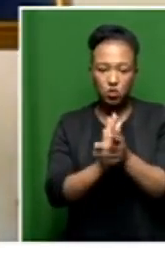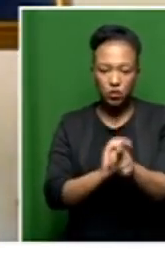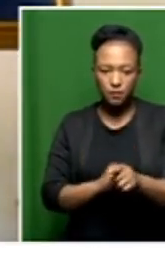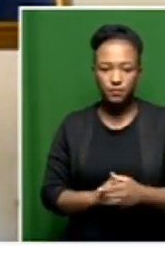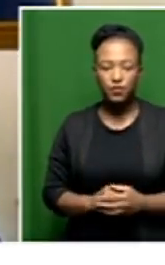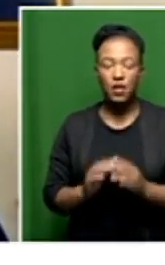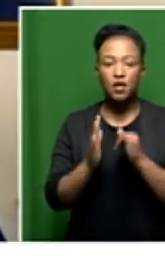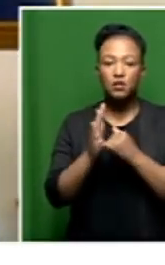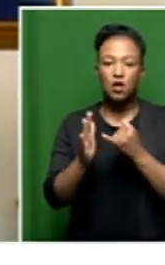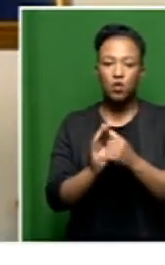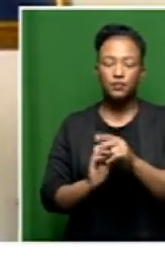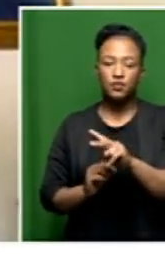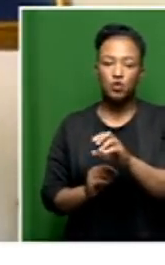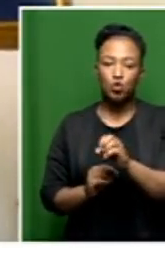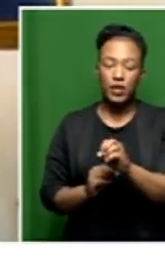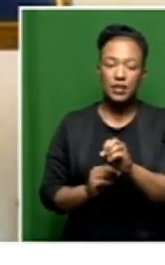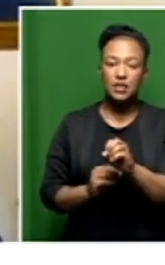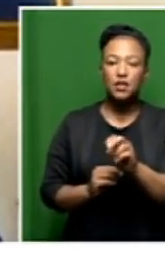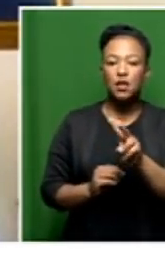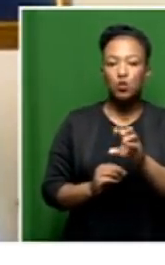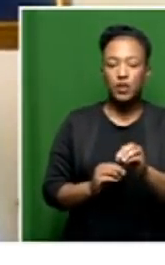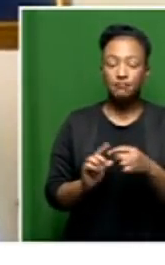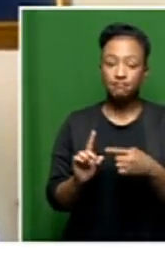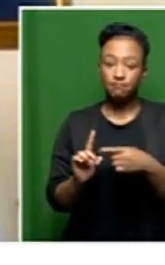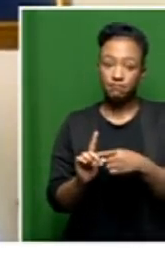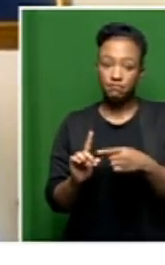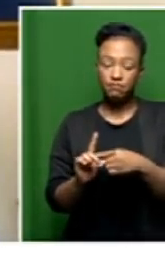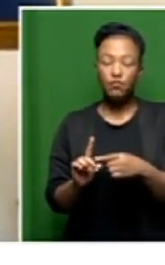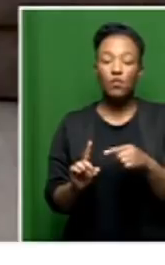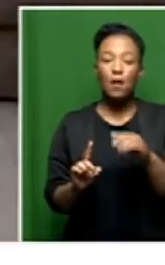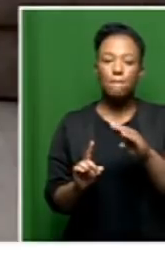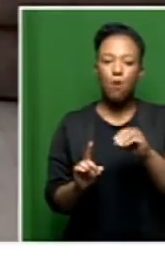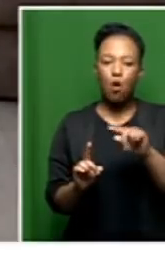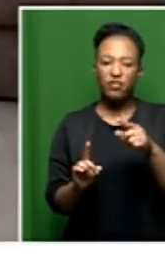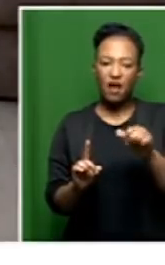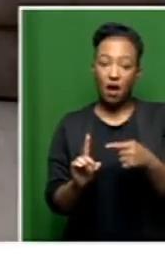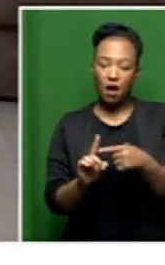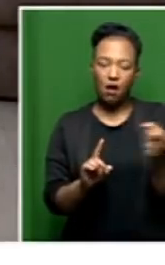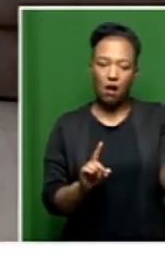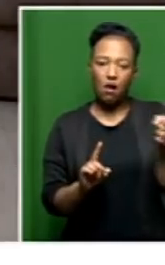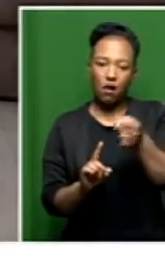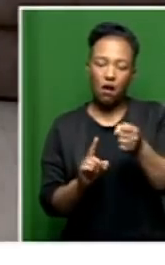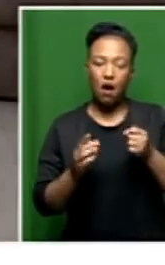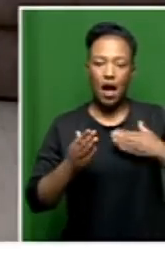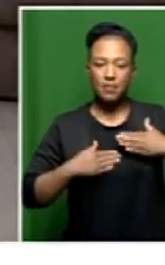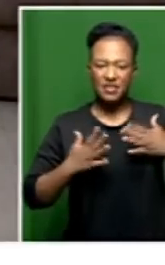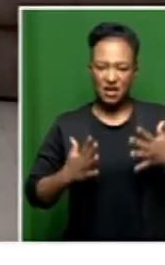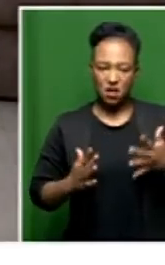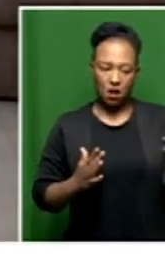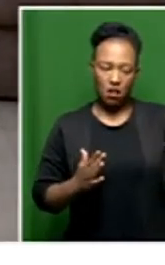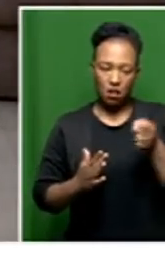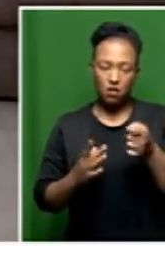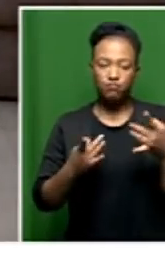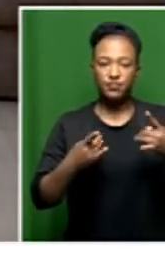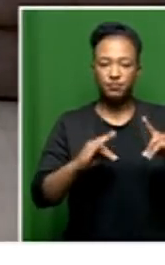January 2020, Elby Botha, owner of Friendship Haven Retirement Village, was appointed as an administrator of the facility and